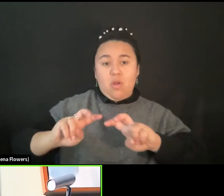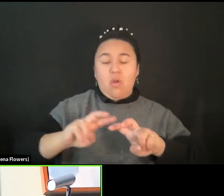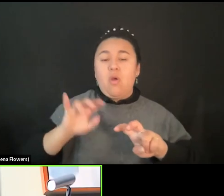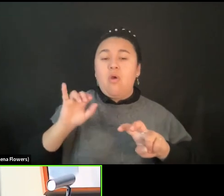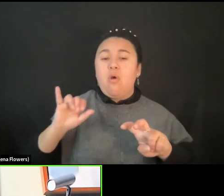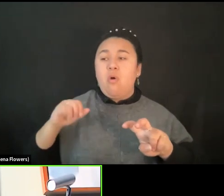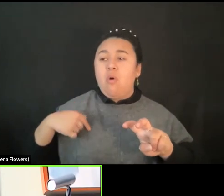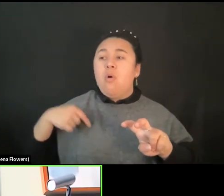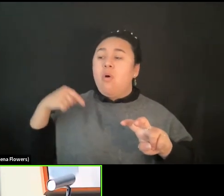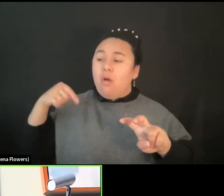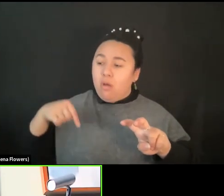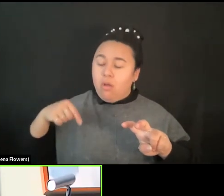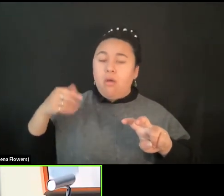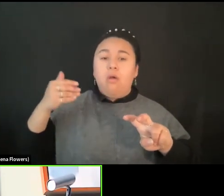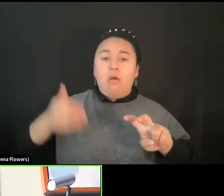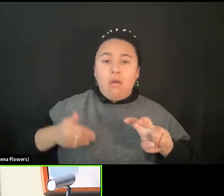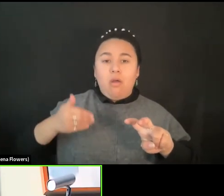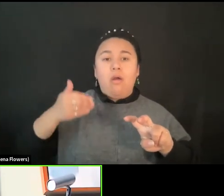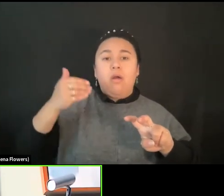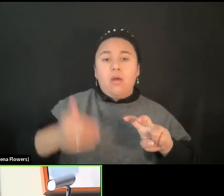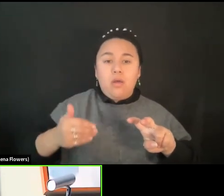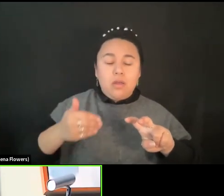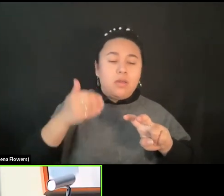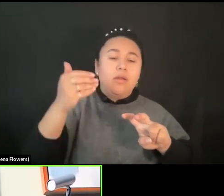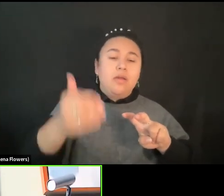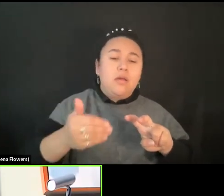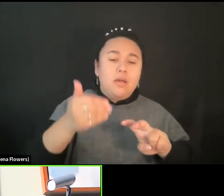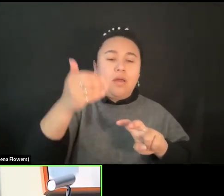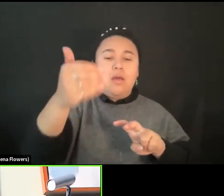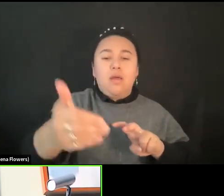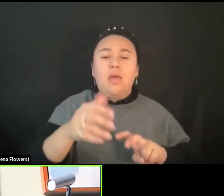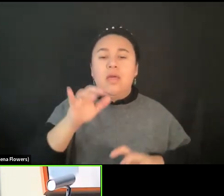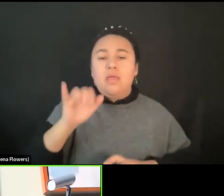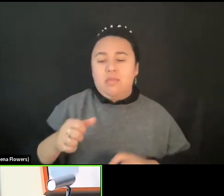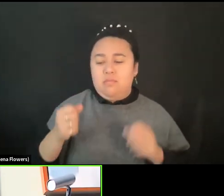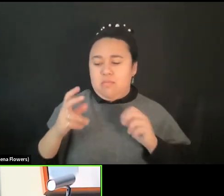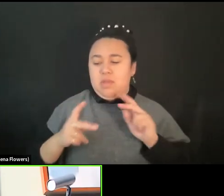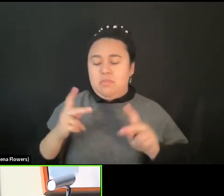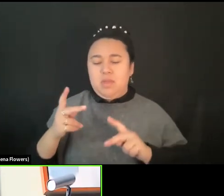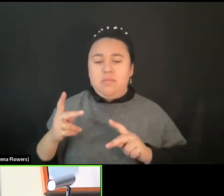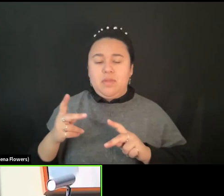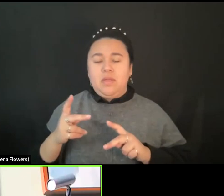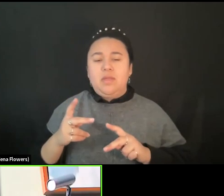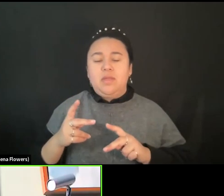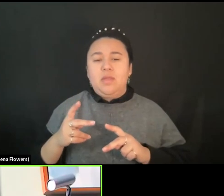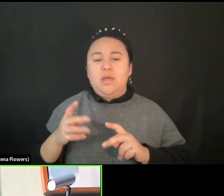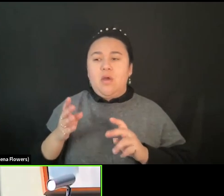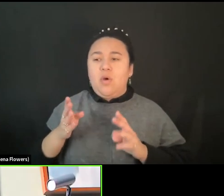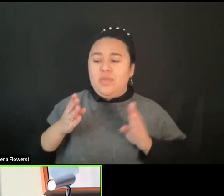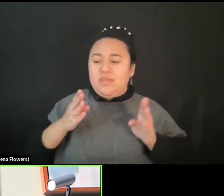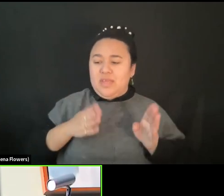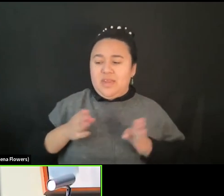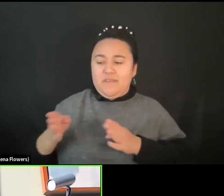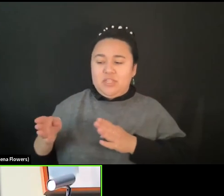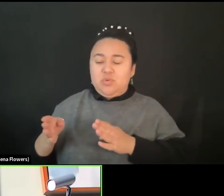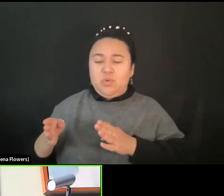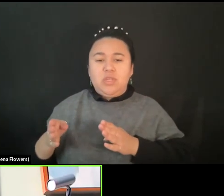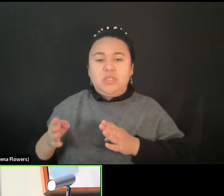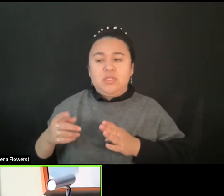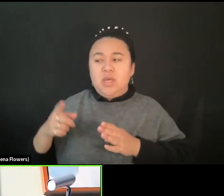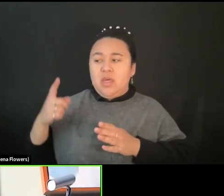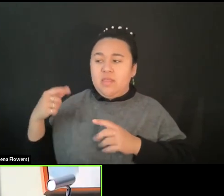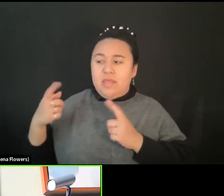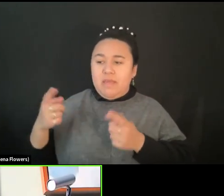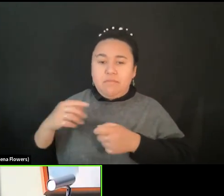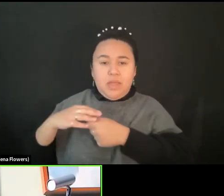oh, all these individuals, because I think that is what this revolution is about, is your individuality is now being suppressed by people